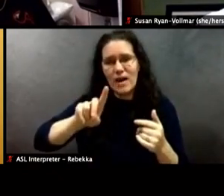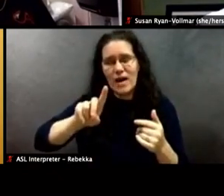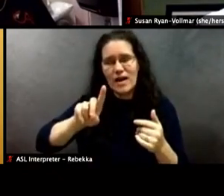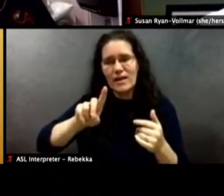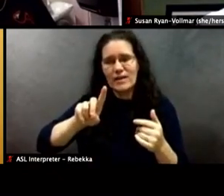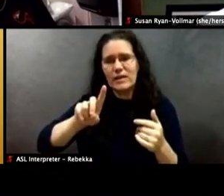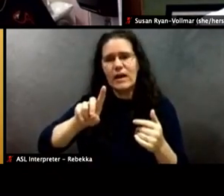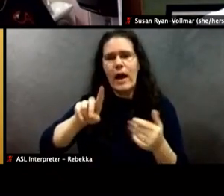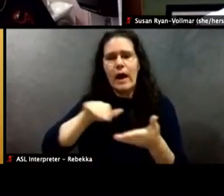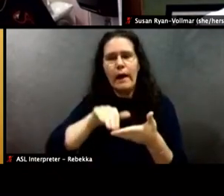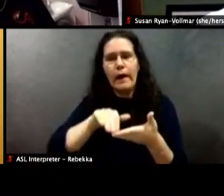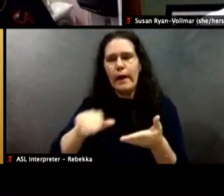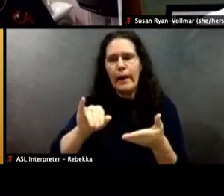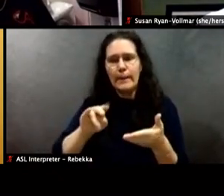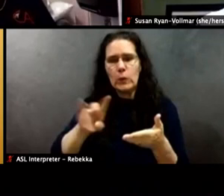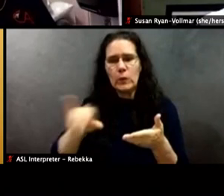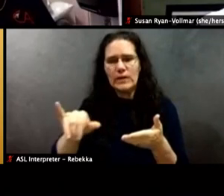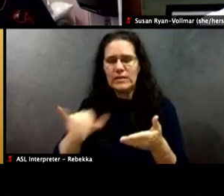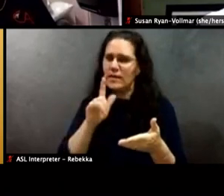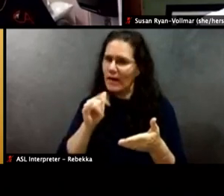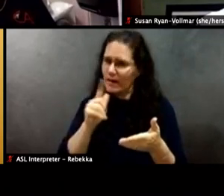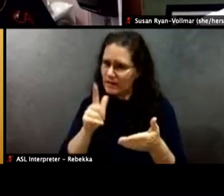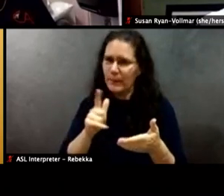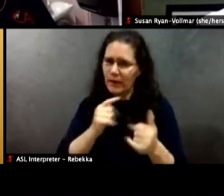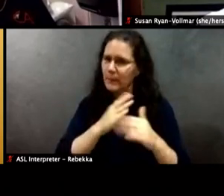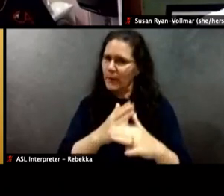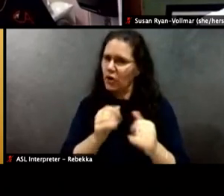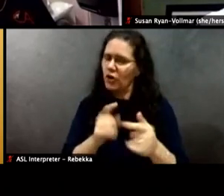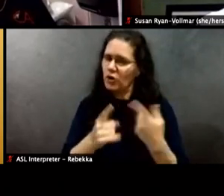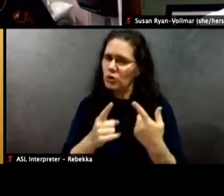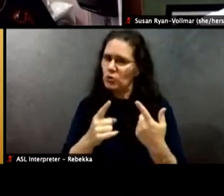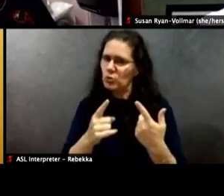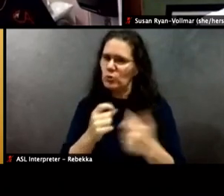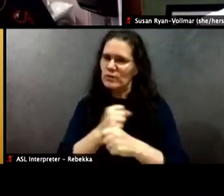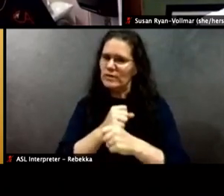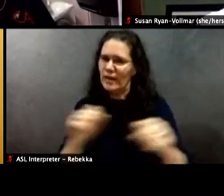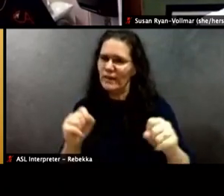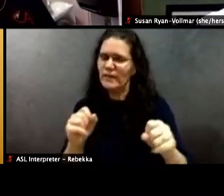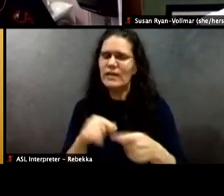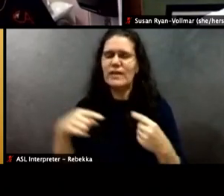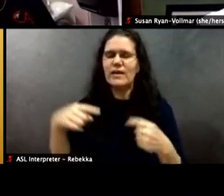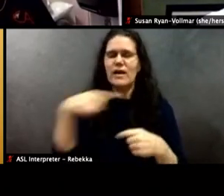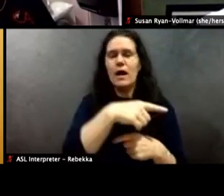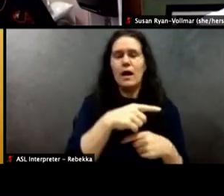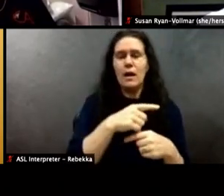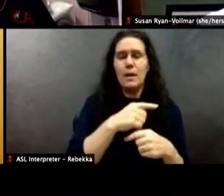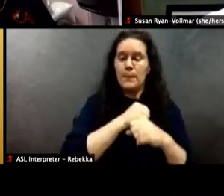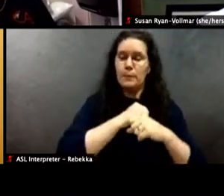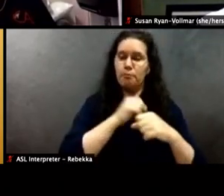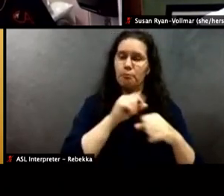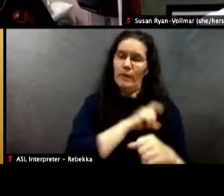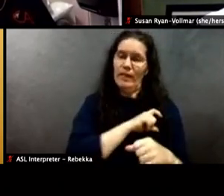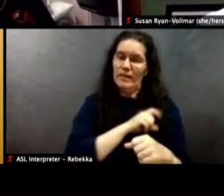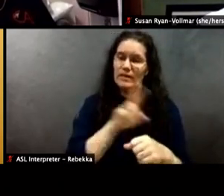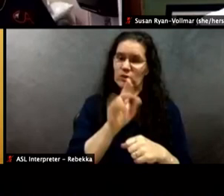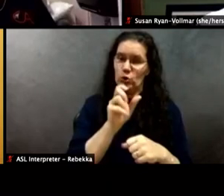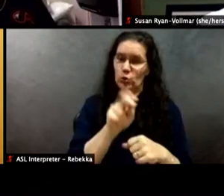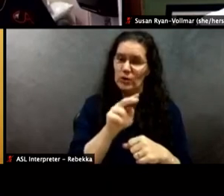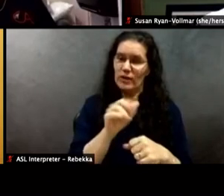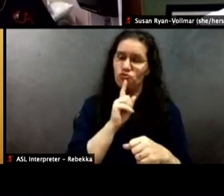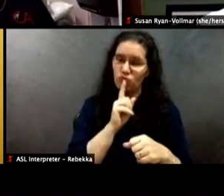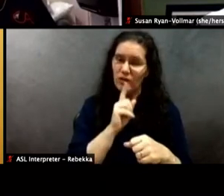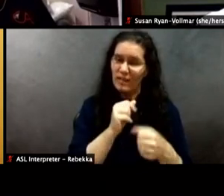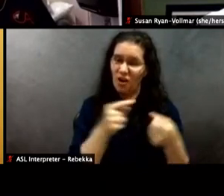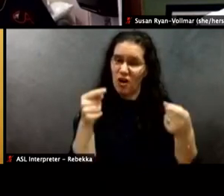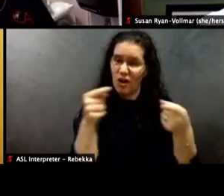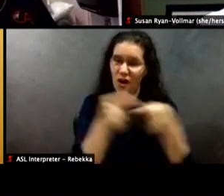power of police unions. We believe police unions are a conflict of interest to the safety of Americans, to be quite frank. So